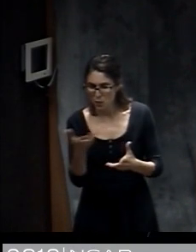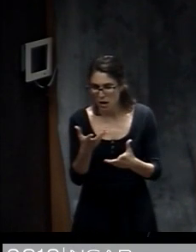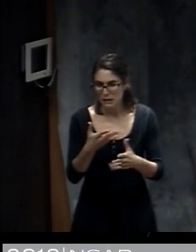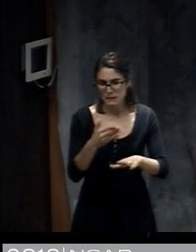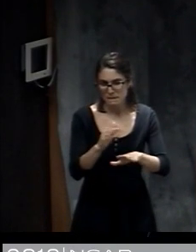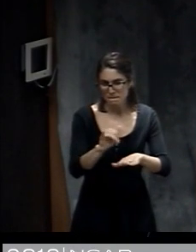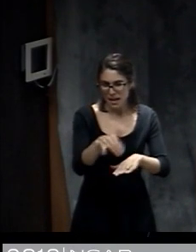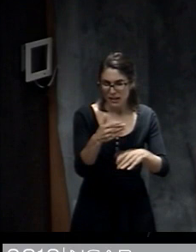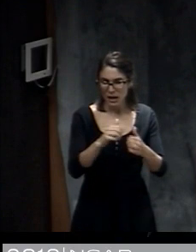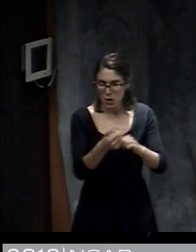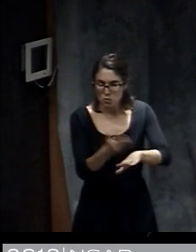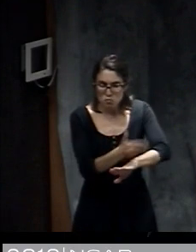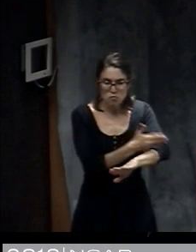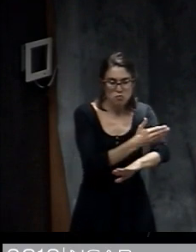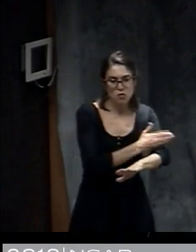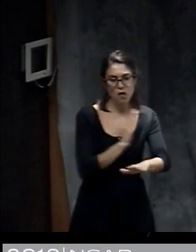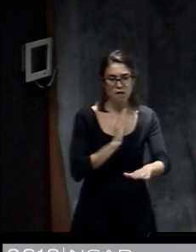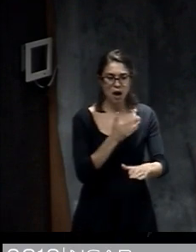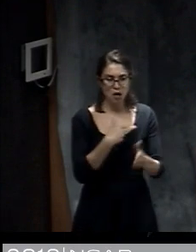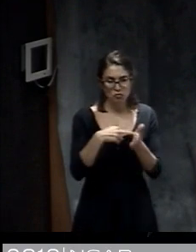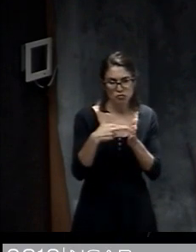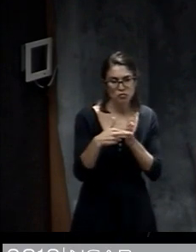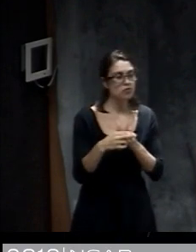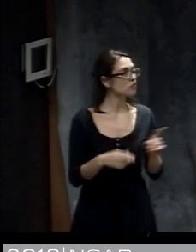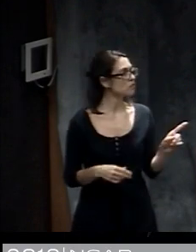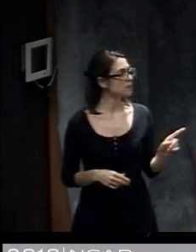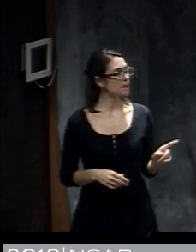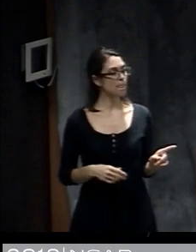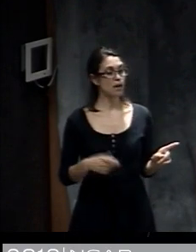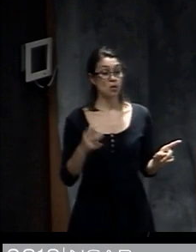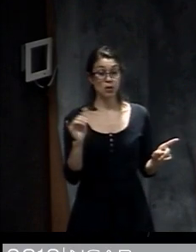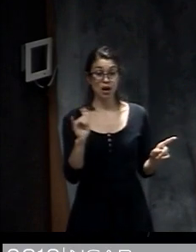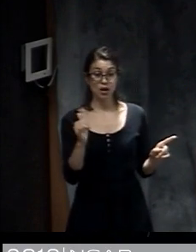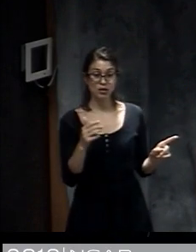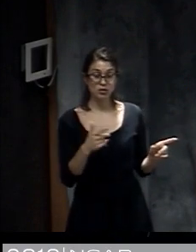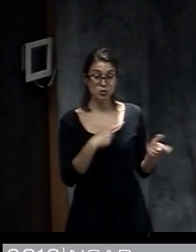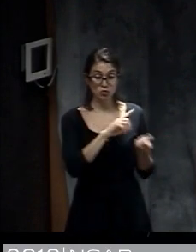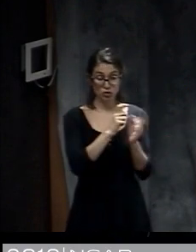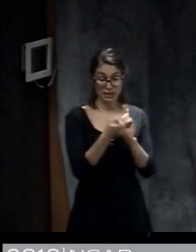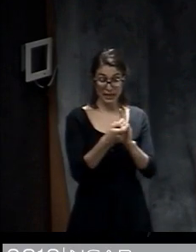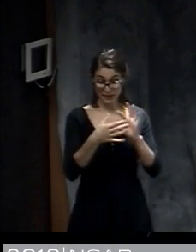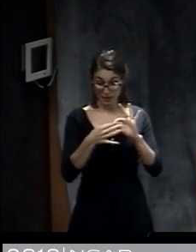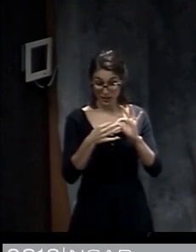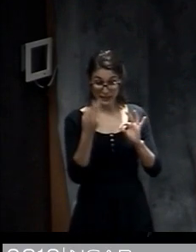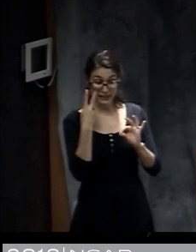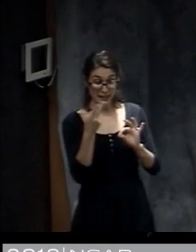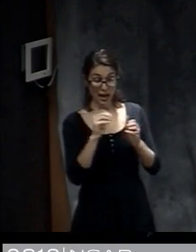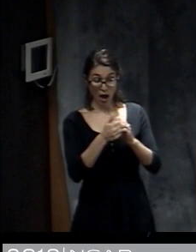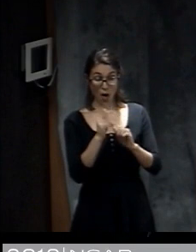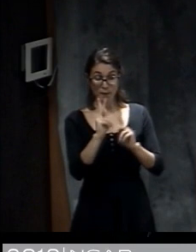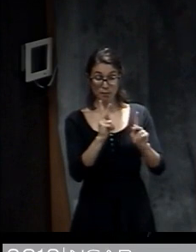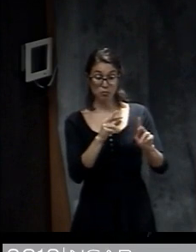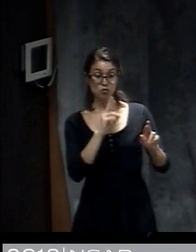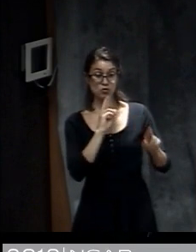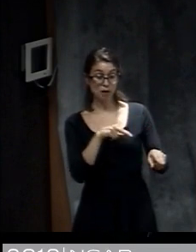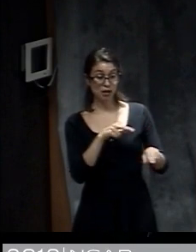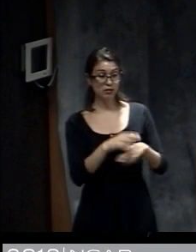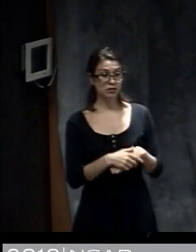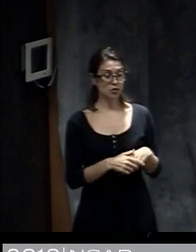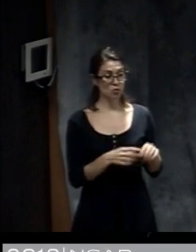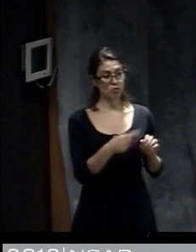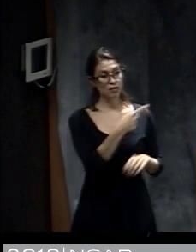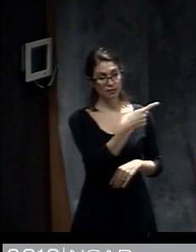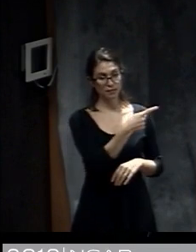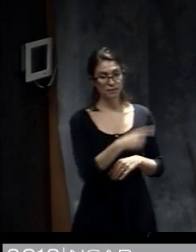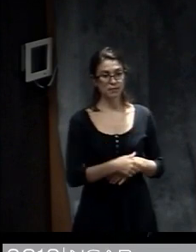studies embedded within the surveys and interviews and focus groups where we change messages and see how people respond. So this shows an example on the right where we did some work